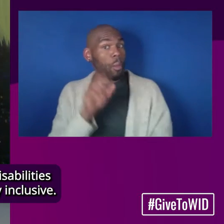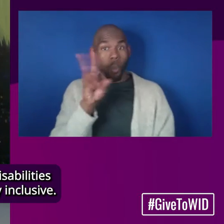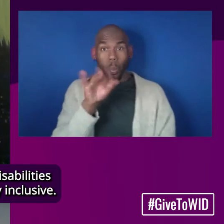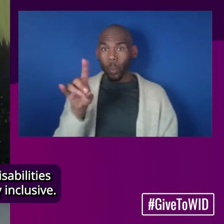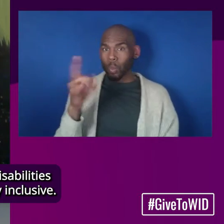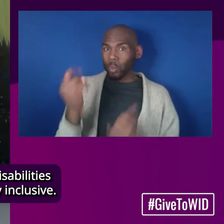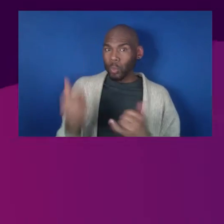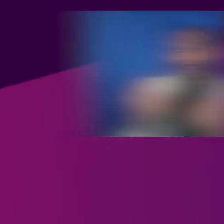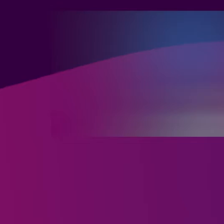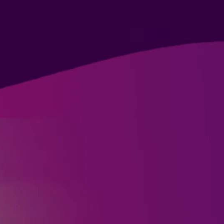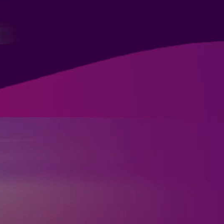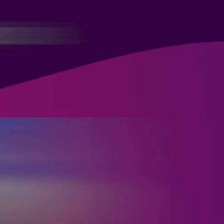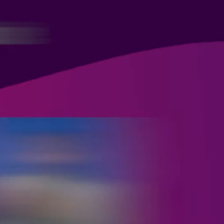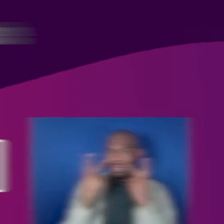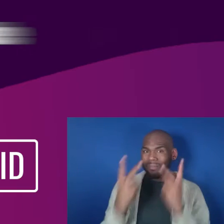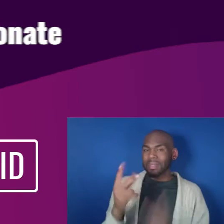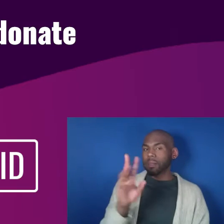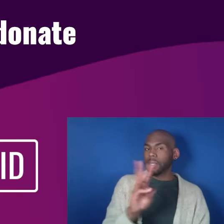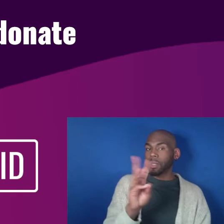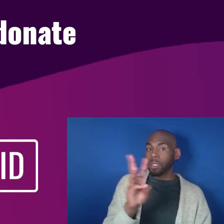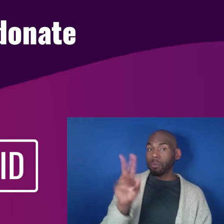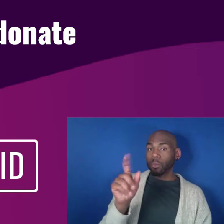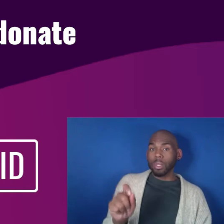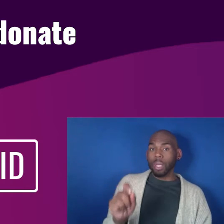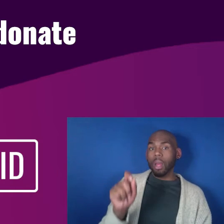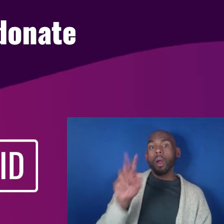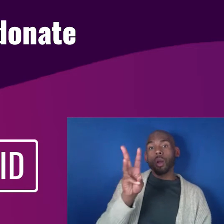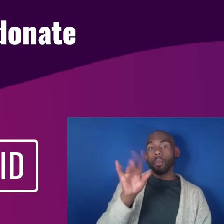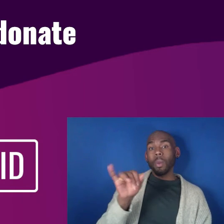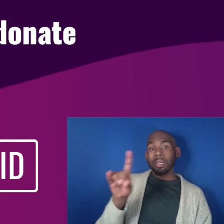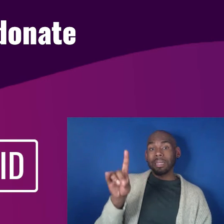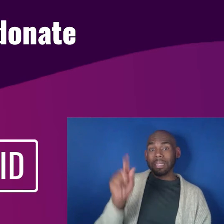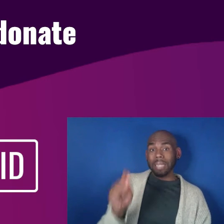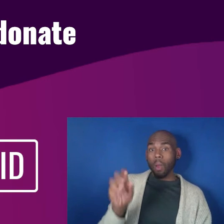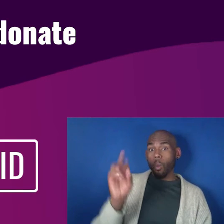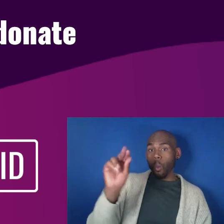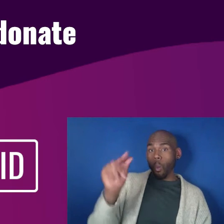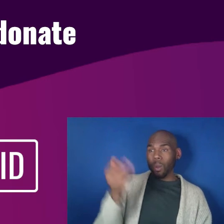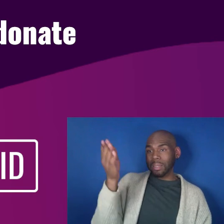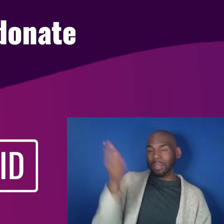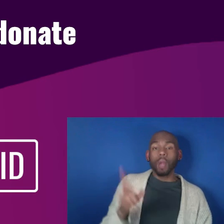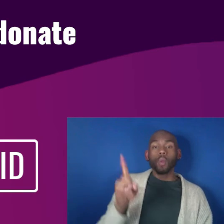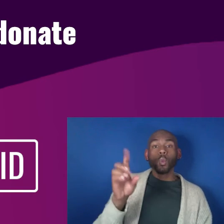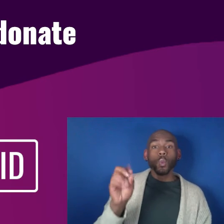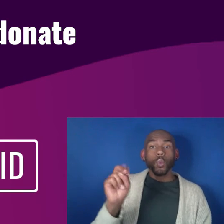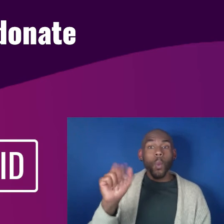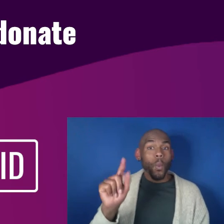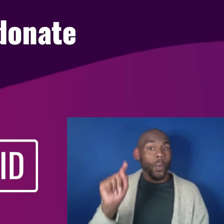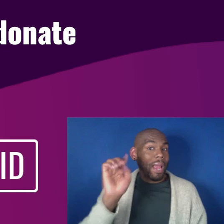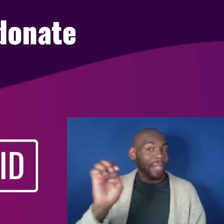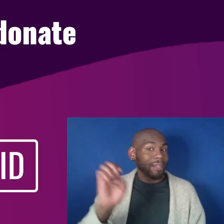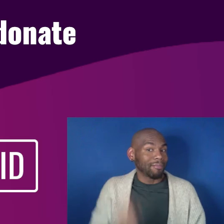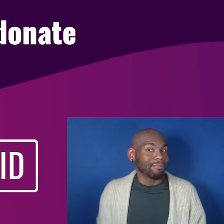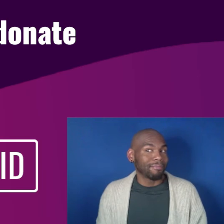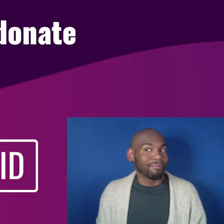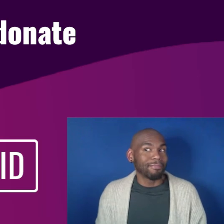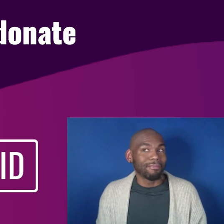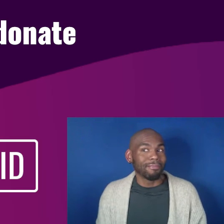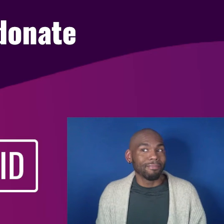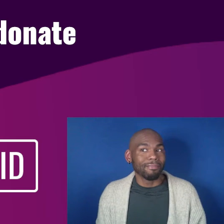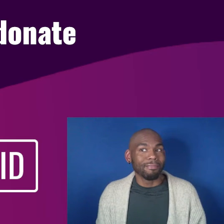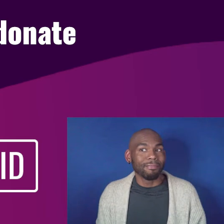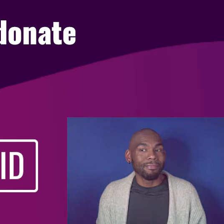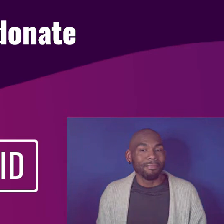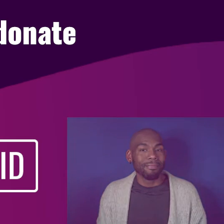fully inclusive. Support WID today by visiting www.wid.org slash